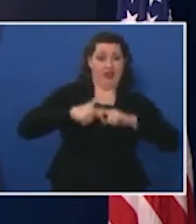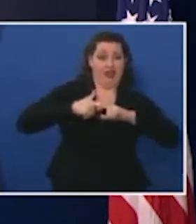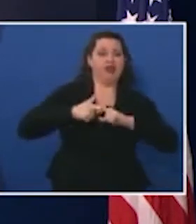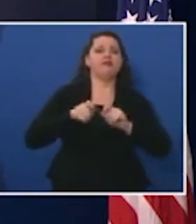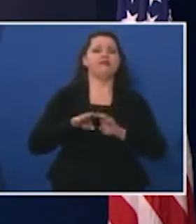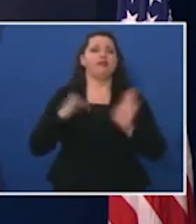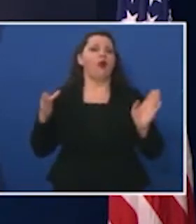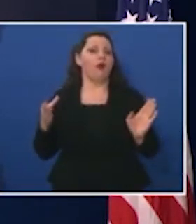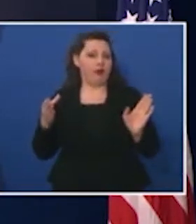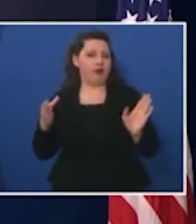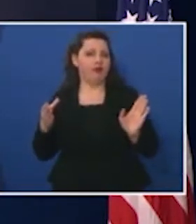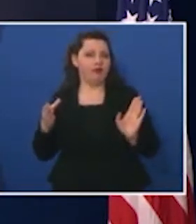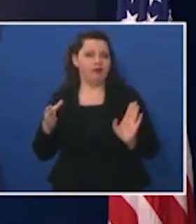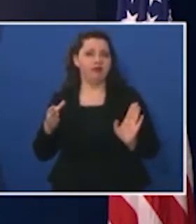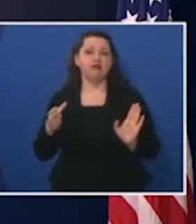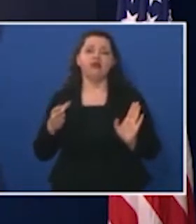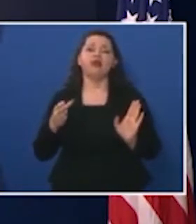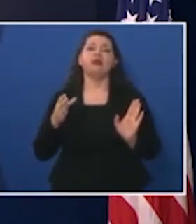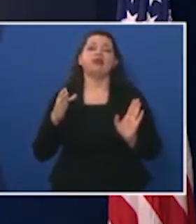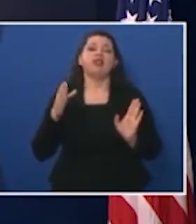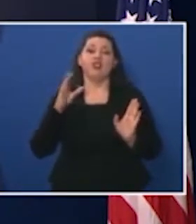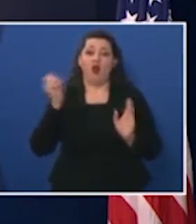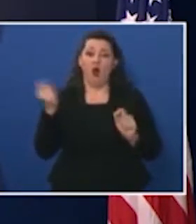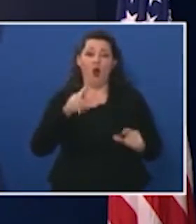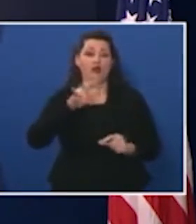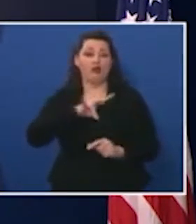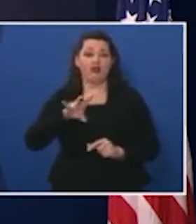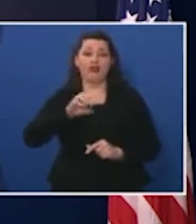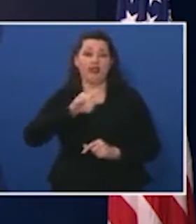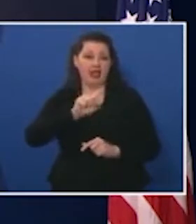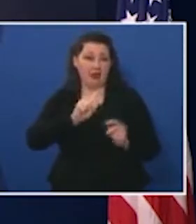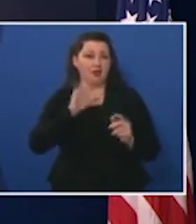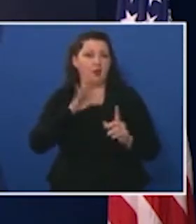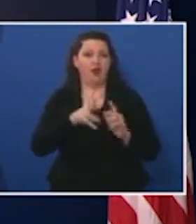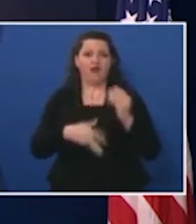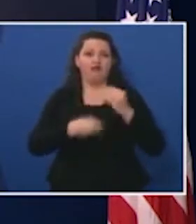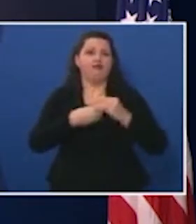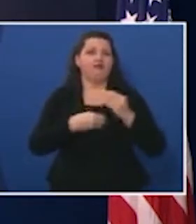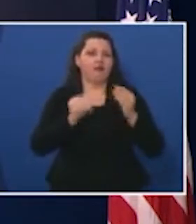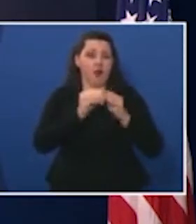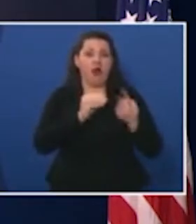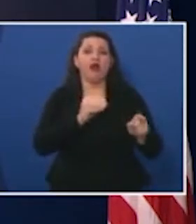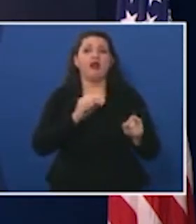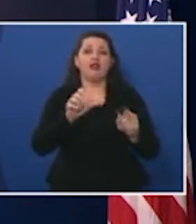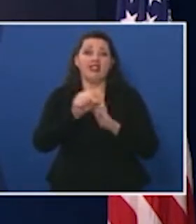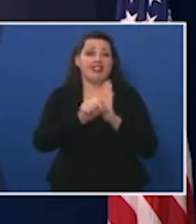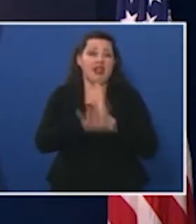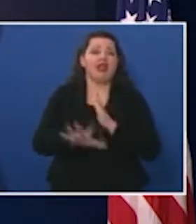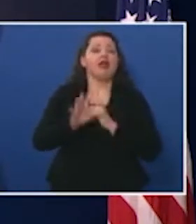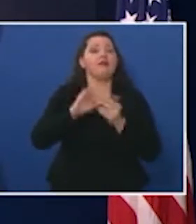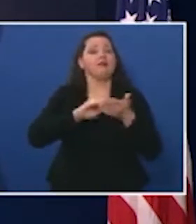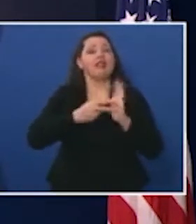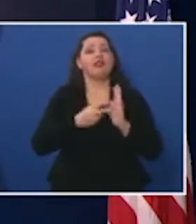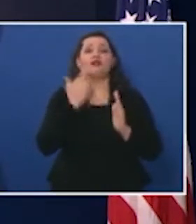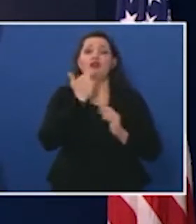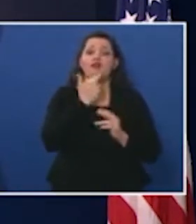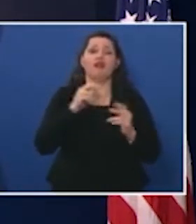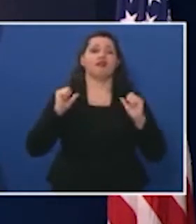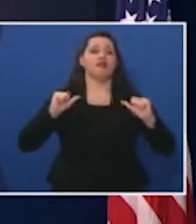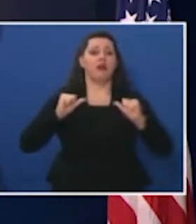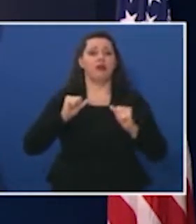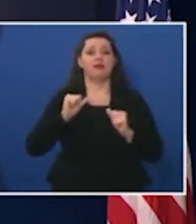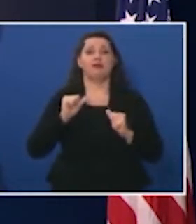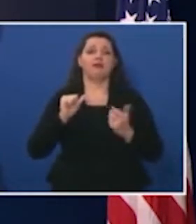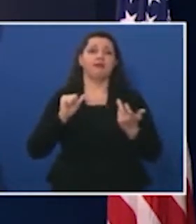77 count 77 counties will it will be expanded statewide which includes restaurants fitness centers and